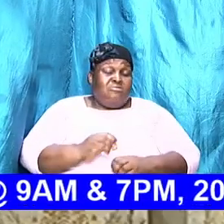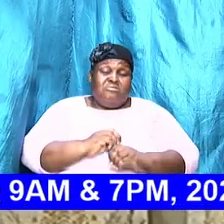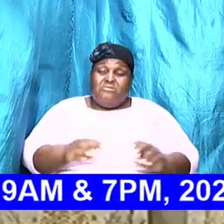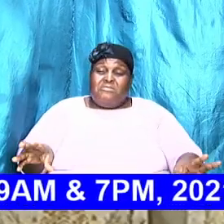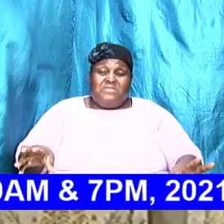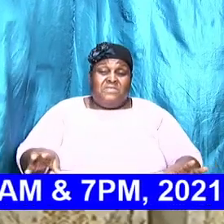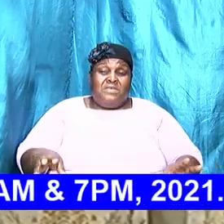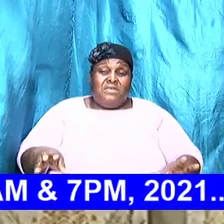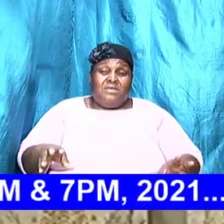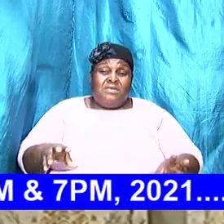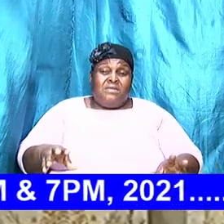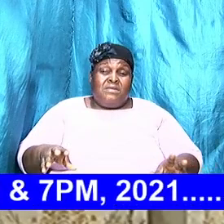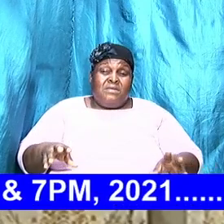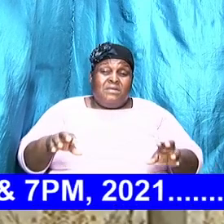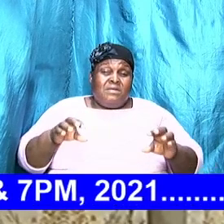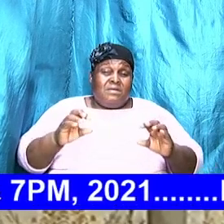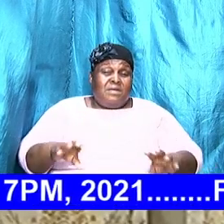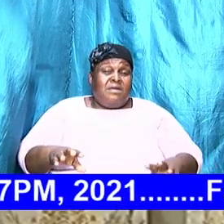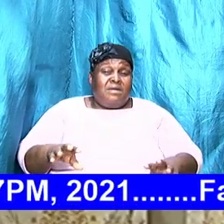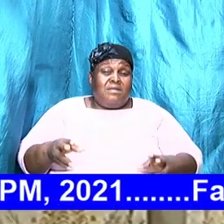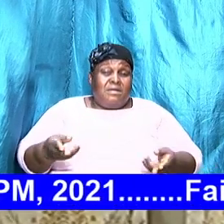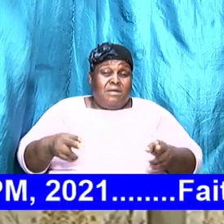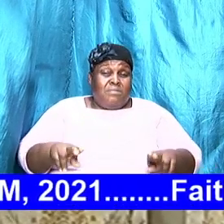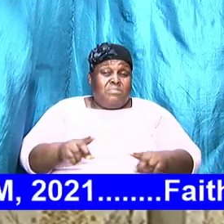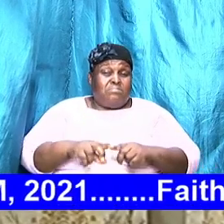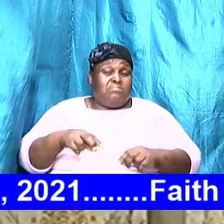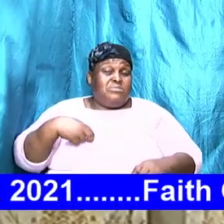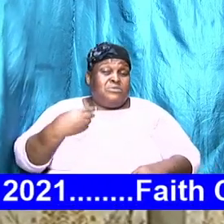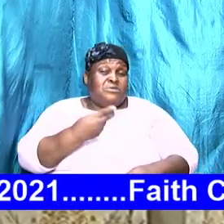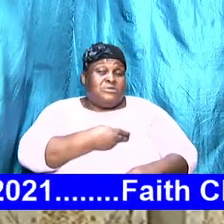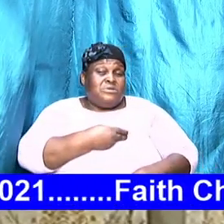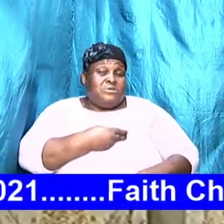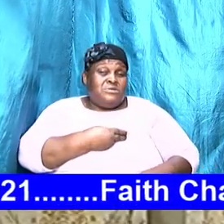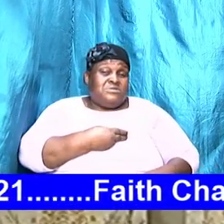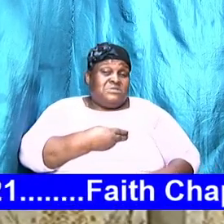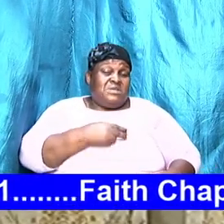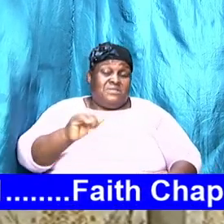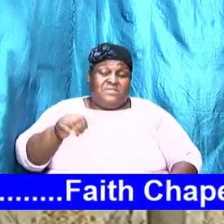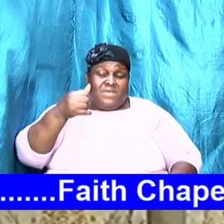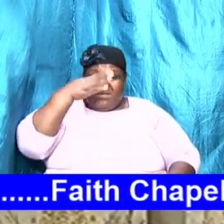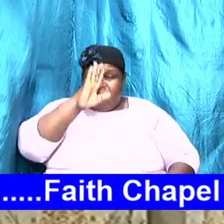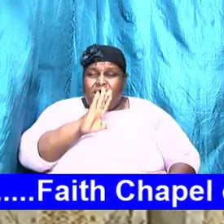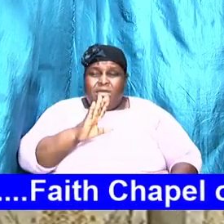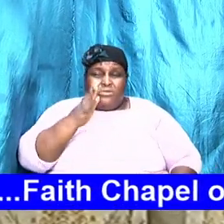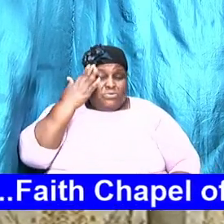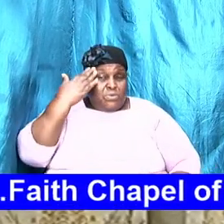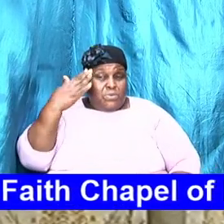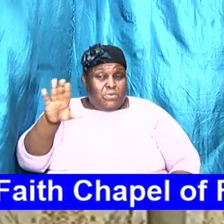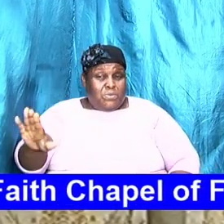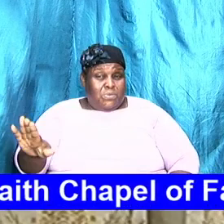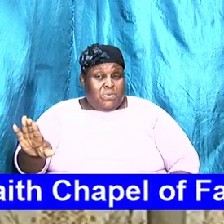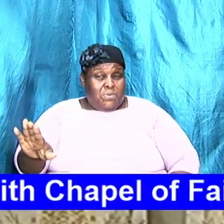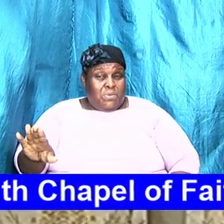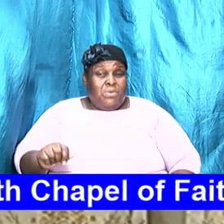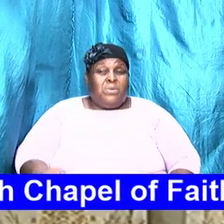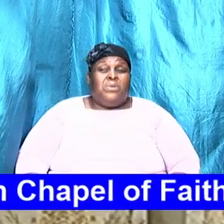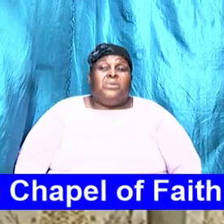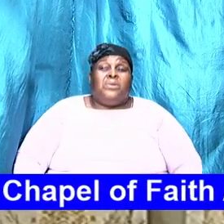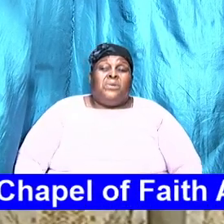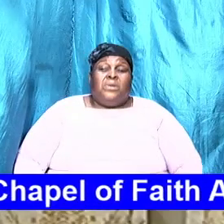is unaware of? And all of us would have things that we would want to put on the table somewhere